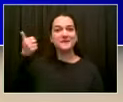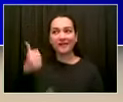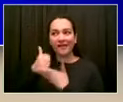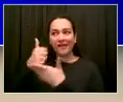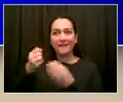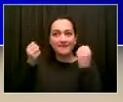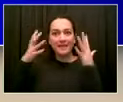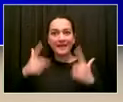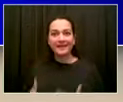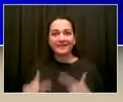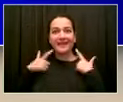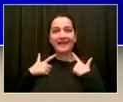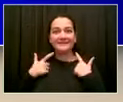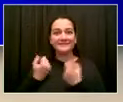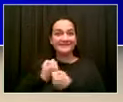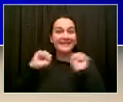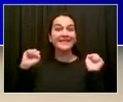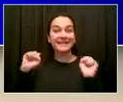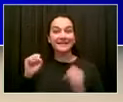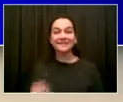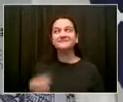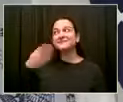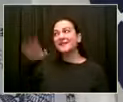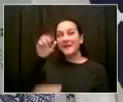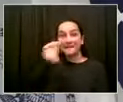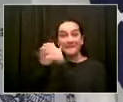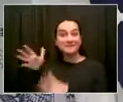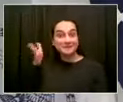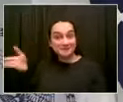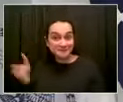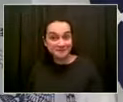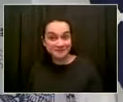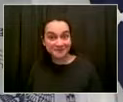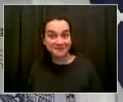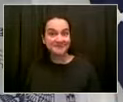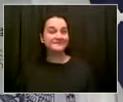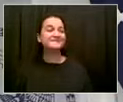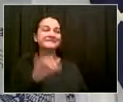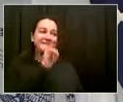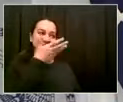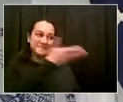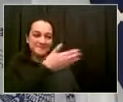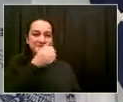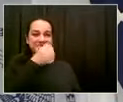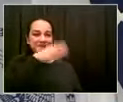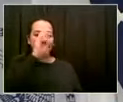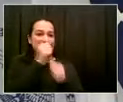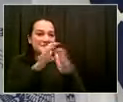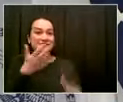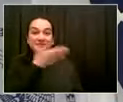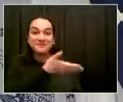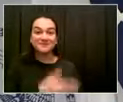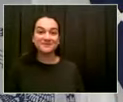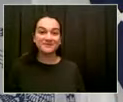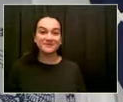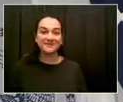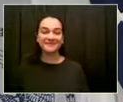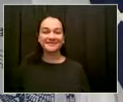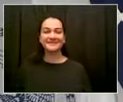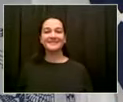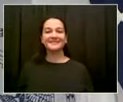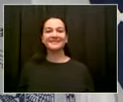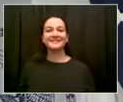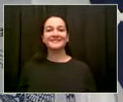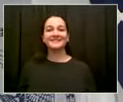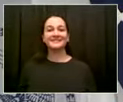Thank you. And God bless you, too. Thank you. Thank you so much. All right, everyone, let's do what we do every day now, and let's turn to